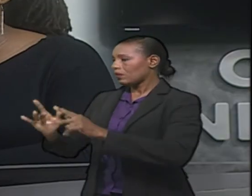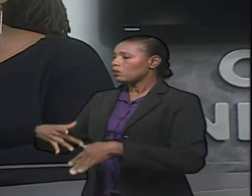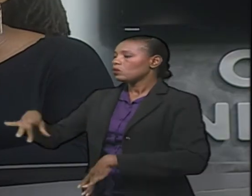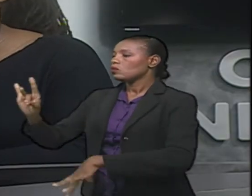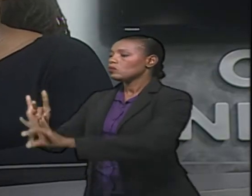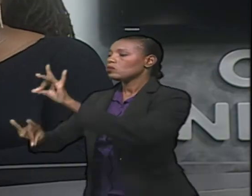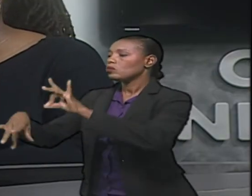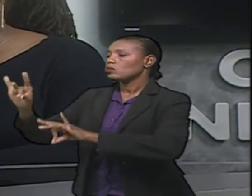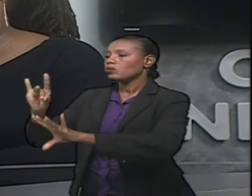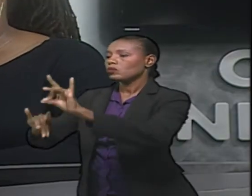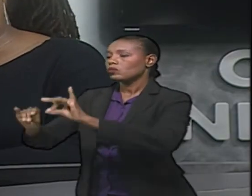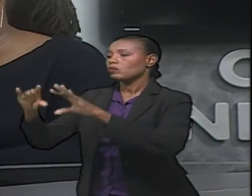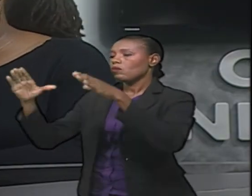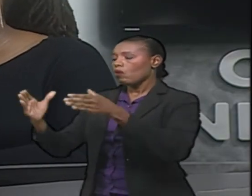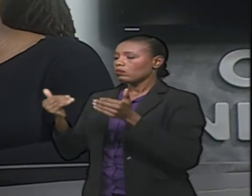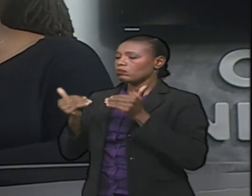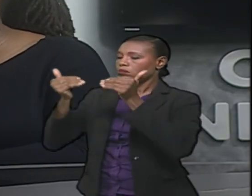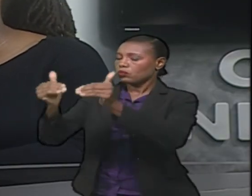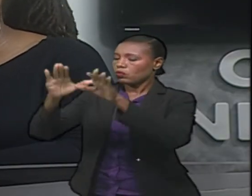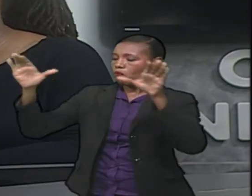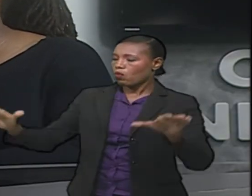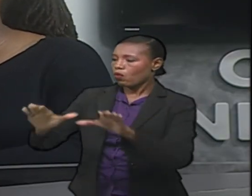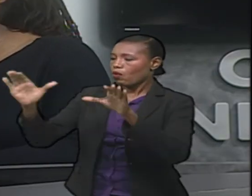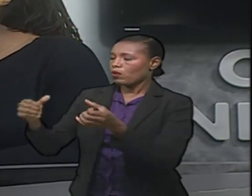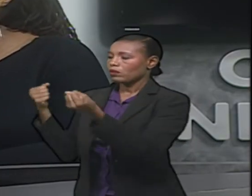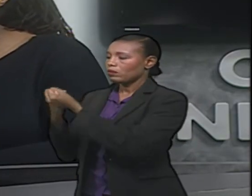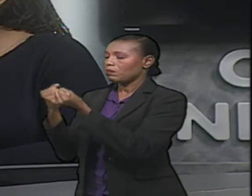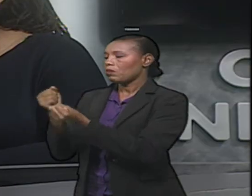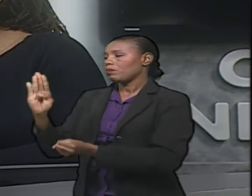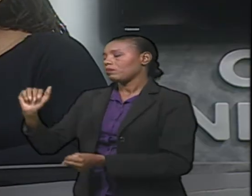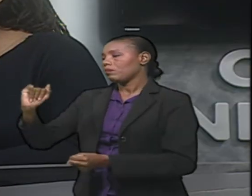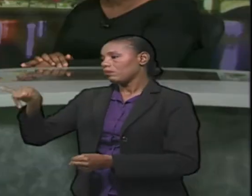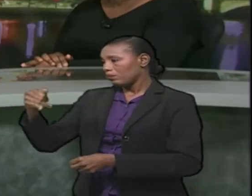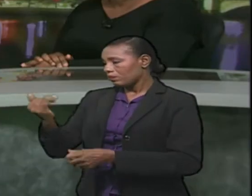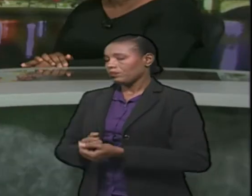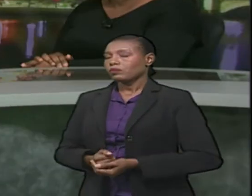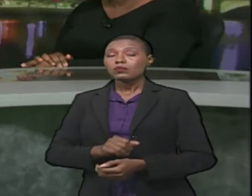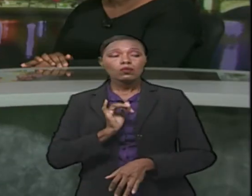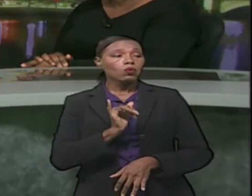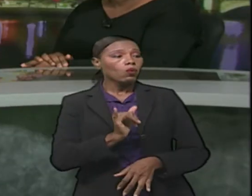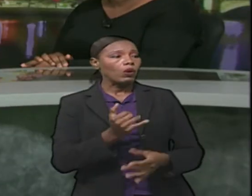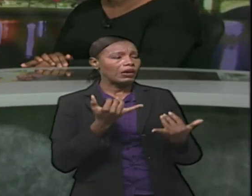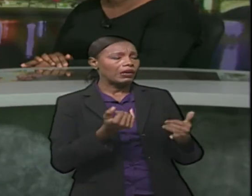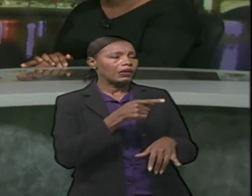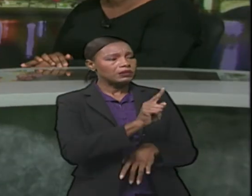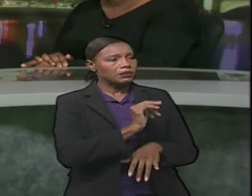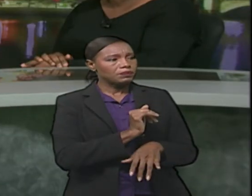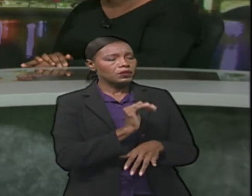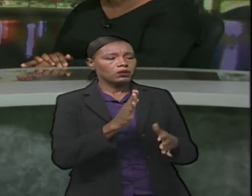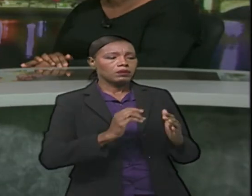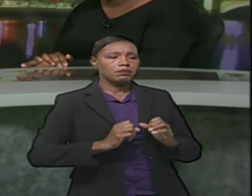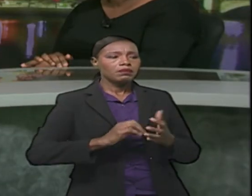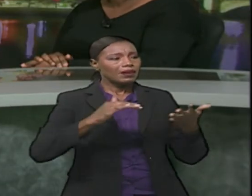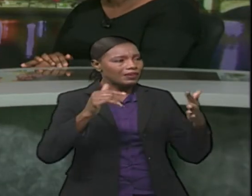full executive so that we can go forward with the work of the Association. Now, given the fact that you are about to have, to